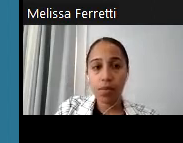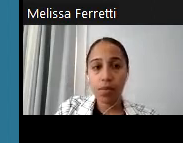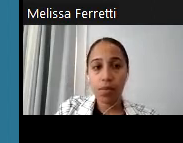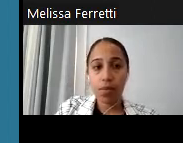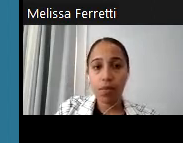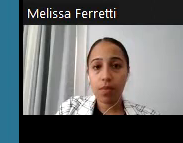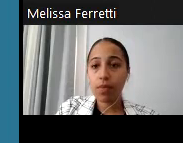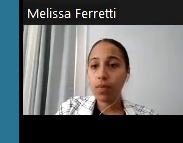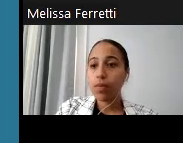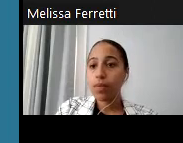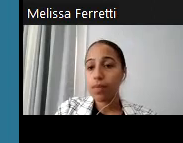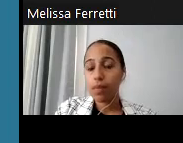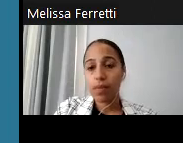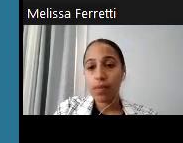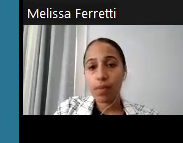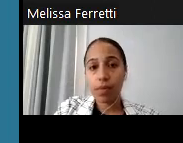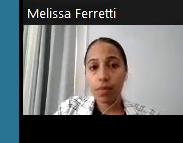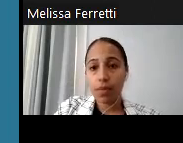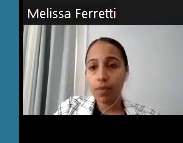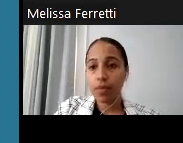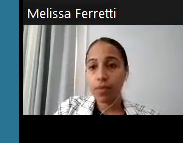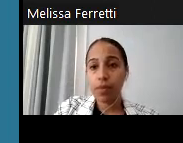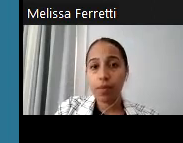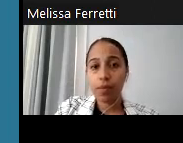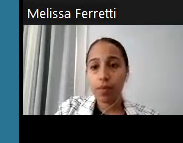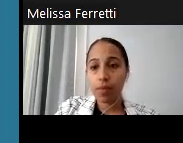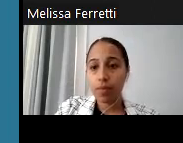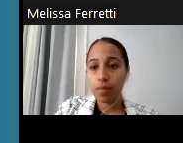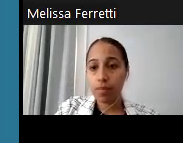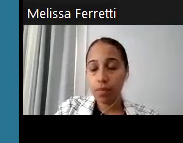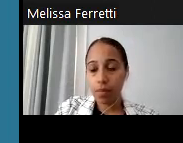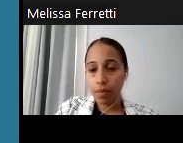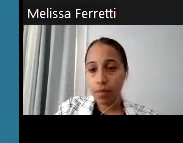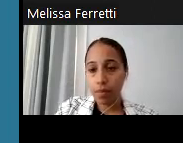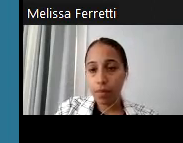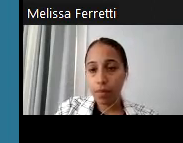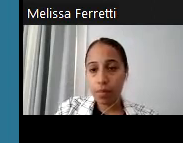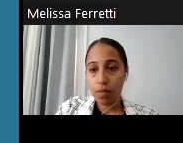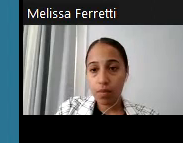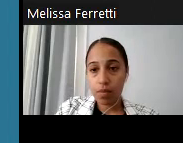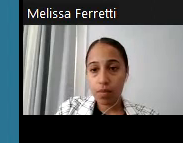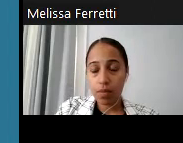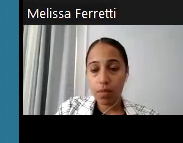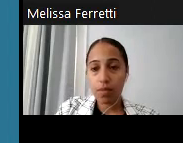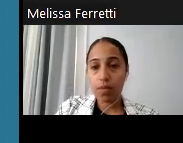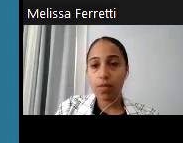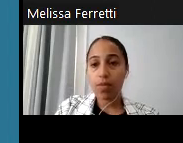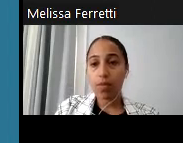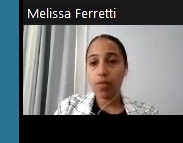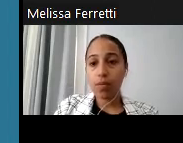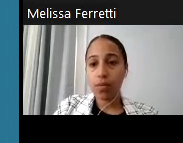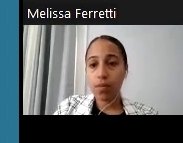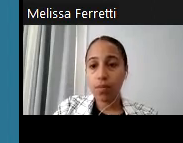December 13th meeting and I'll send some materials for that as well. Thank you for this meeting today and for dealing with all of the little